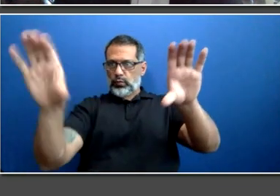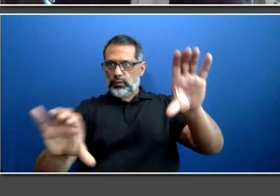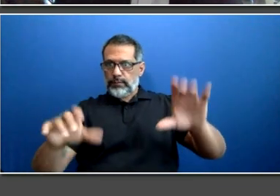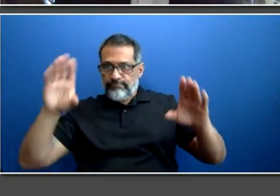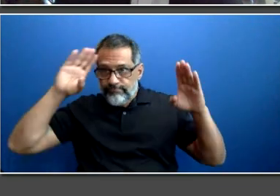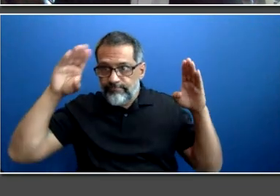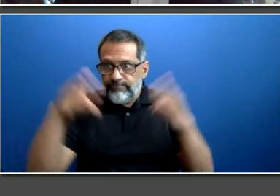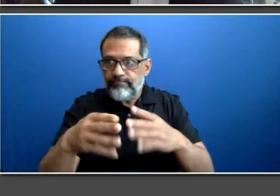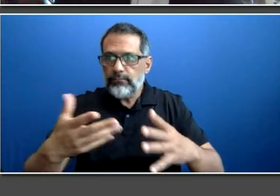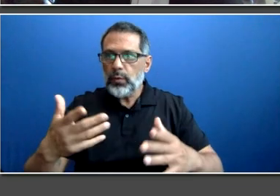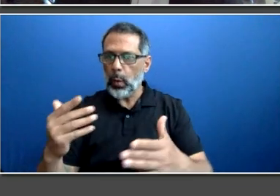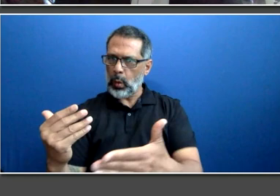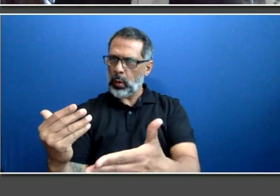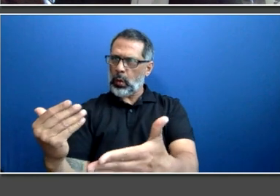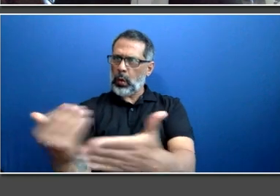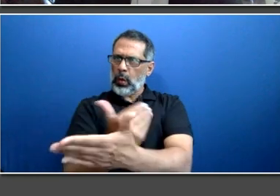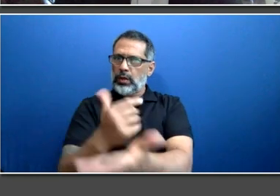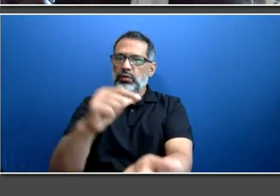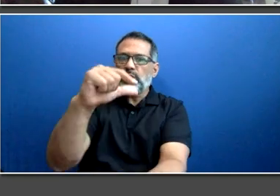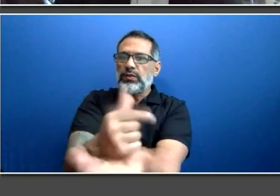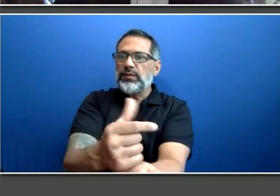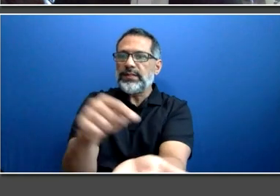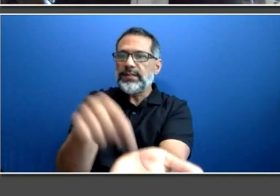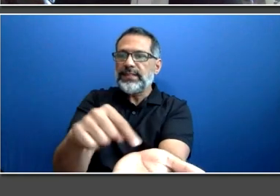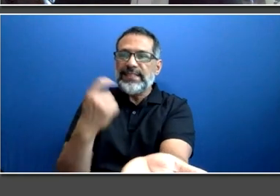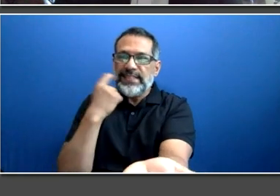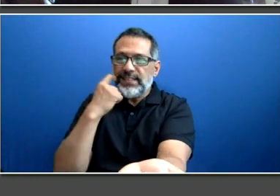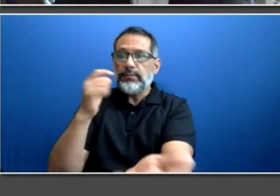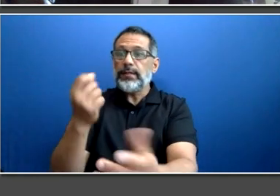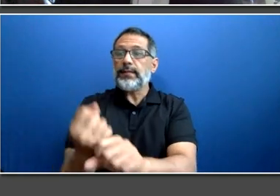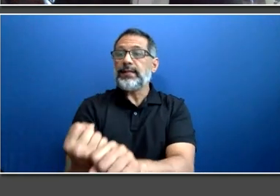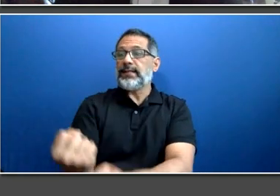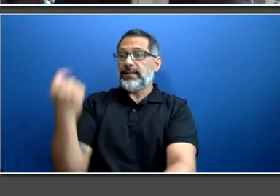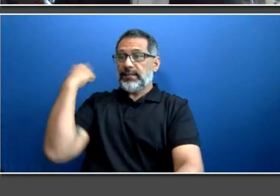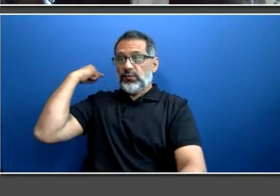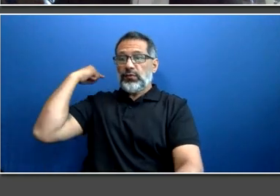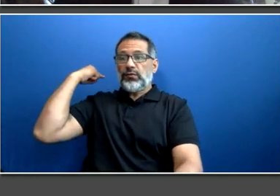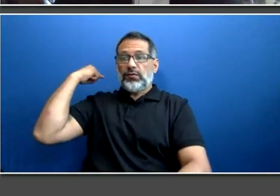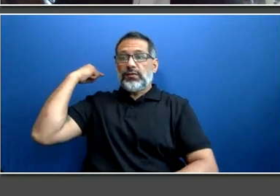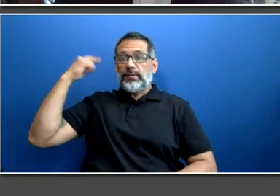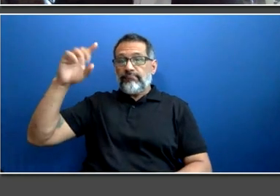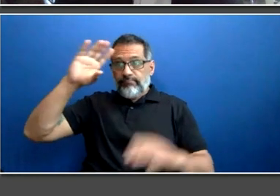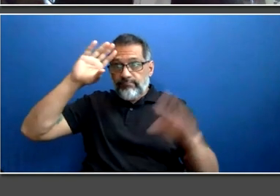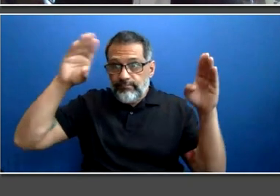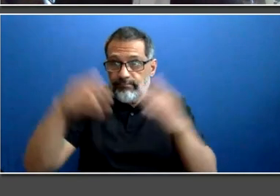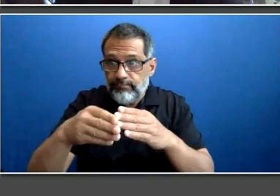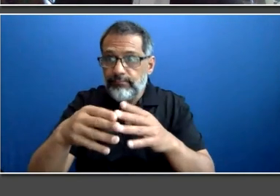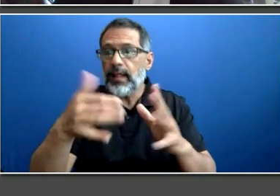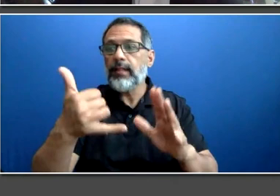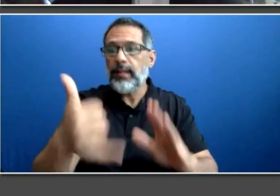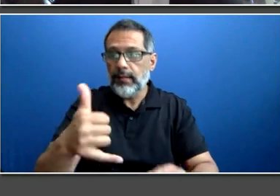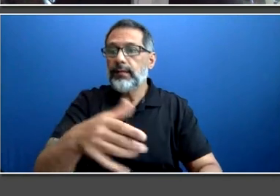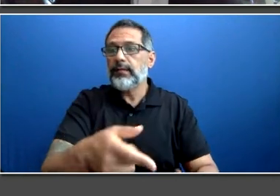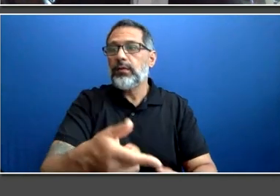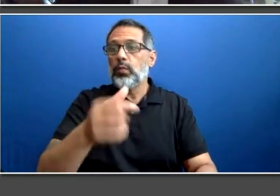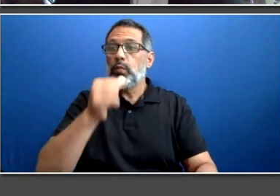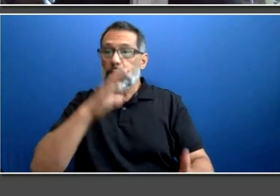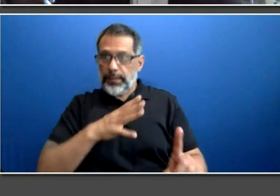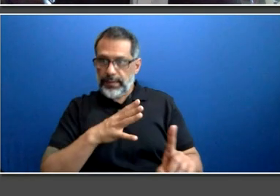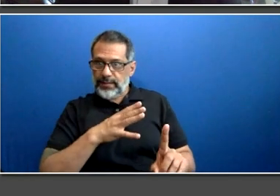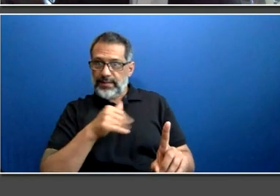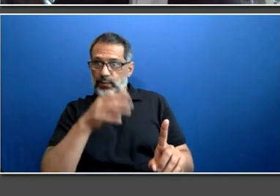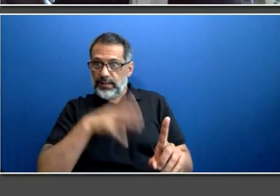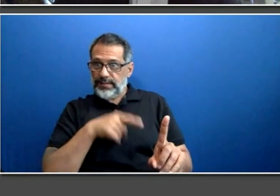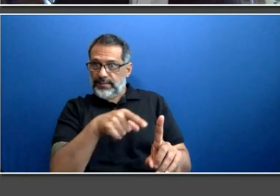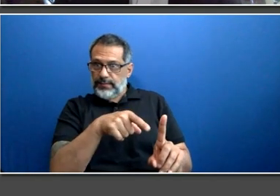information sessions focused on encouraging women to join the TTC, and more specifically, to become frontline operators in bus, streetcar, and subway,